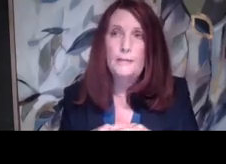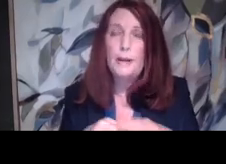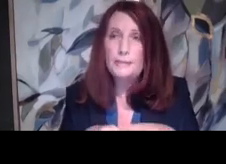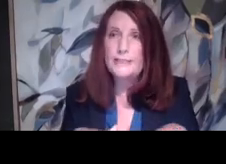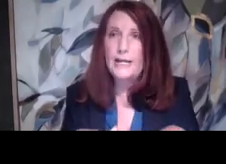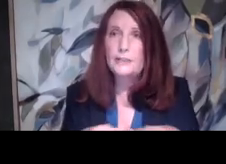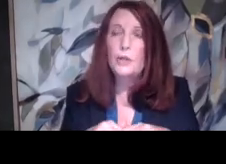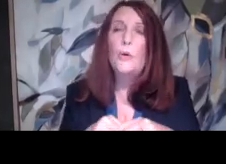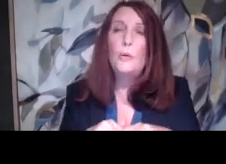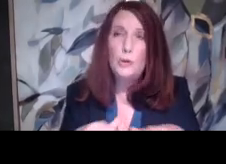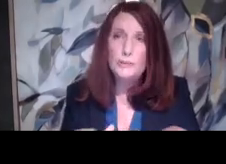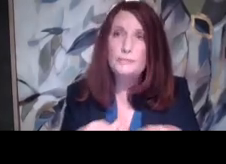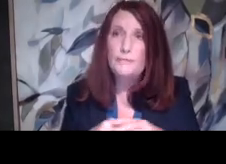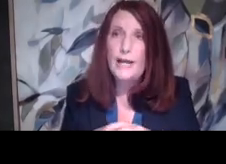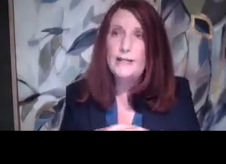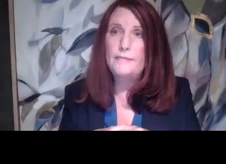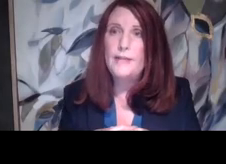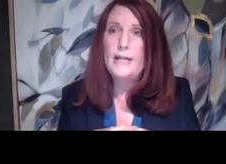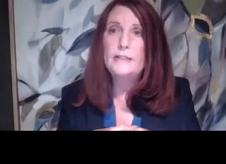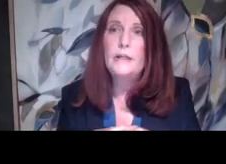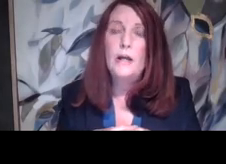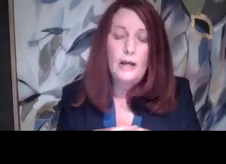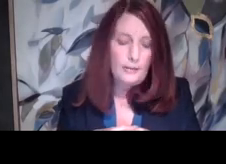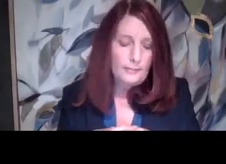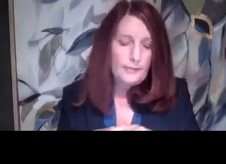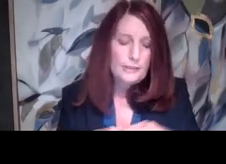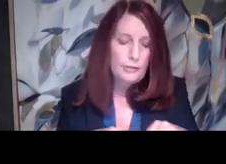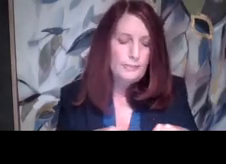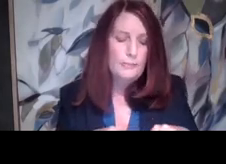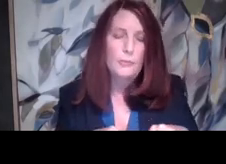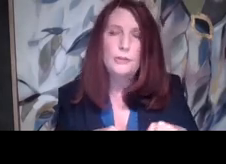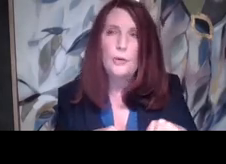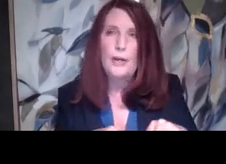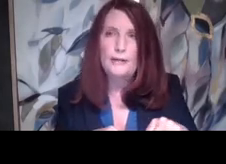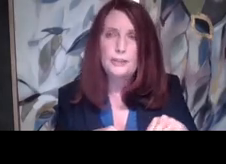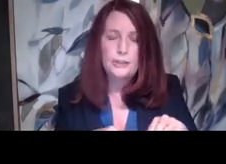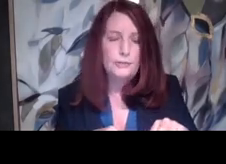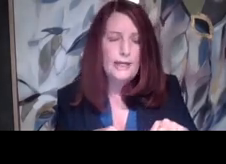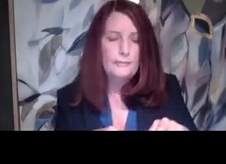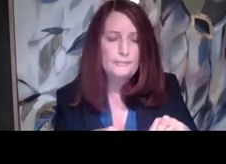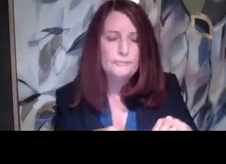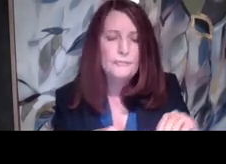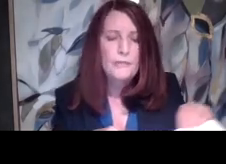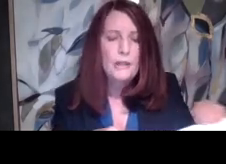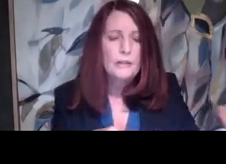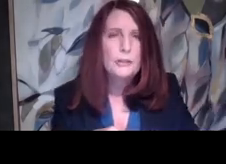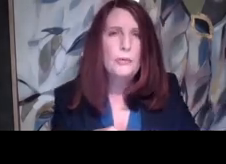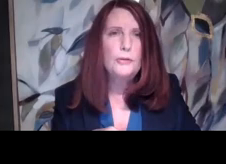made publicized or notice provided of that. Um, so that people will know how to do that.